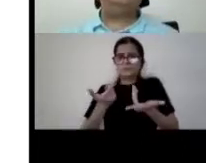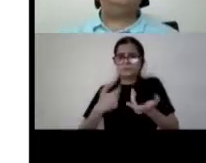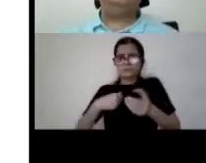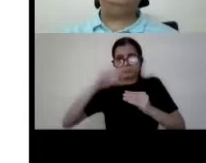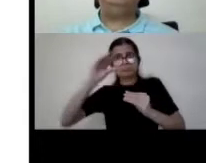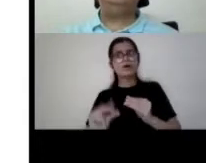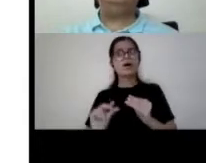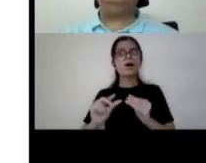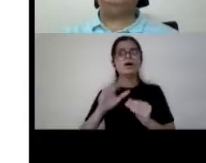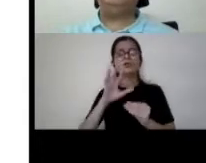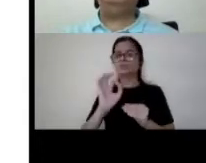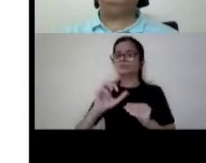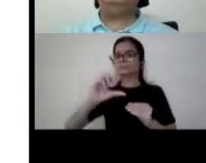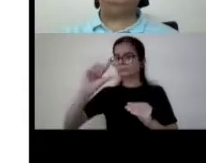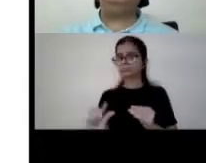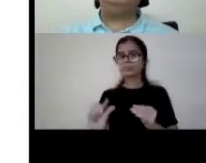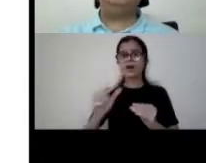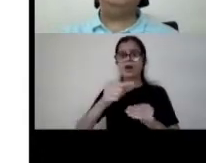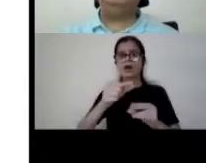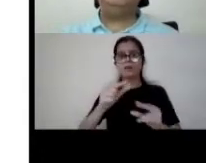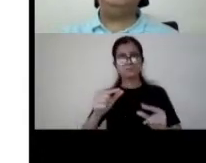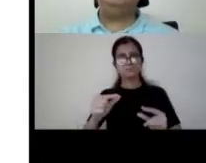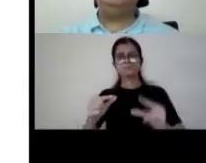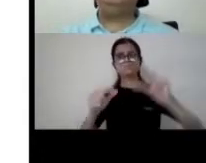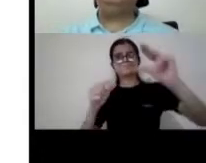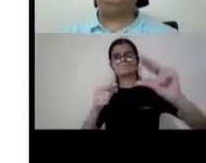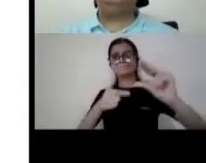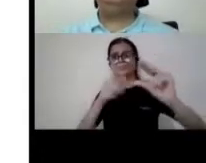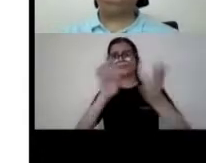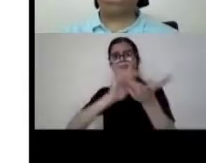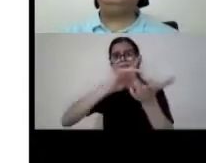less in comparison to the kind of population that they are here